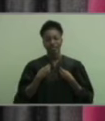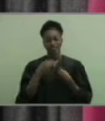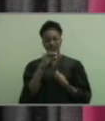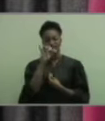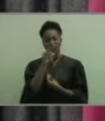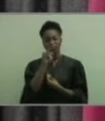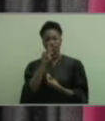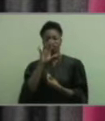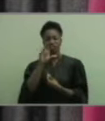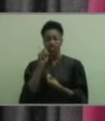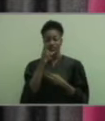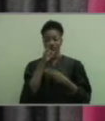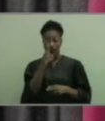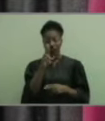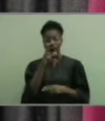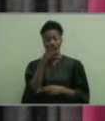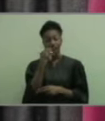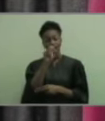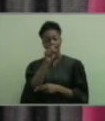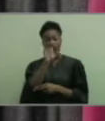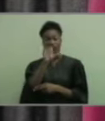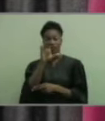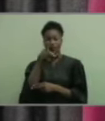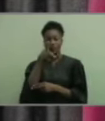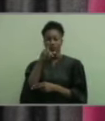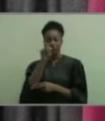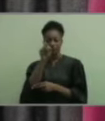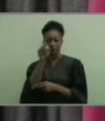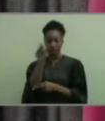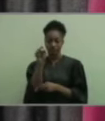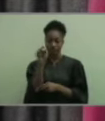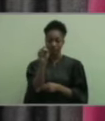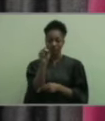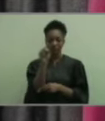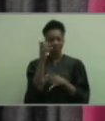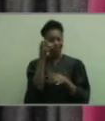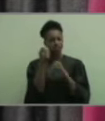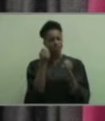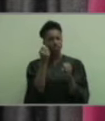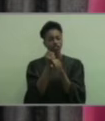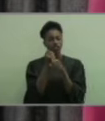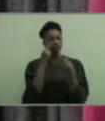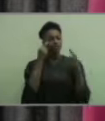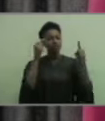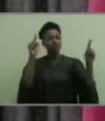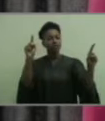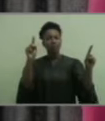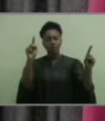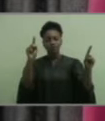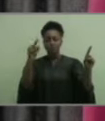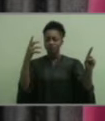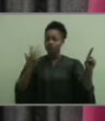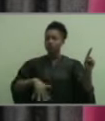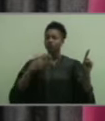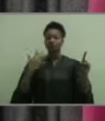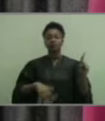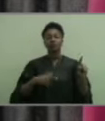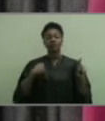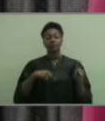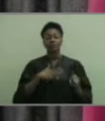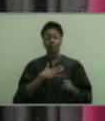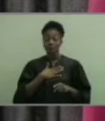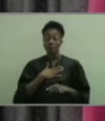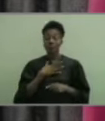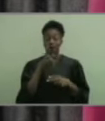Savannah Chatham County public school system. We have had a remarkable year of accomplishments and it's been my pleasure to